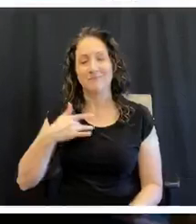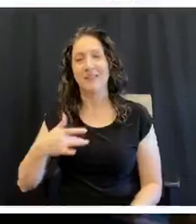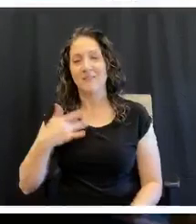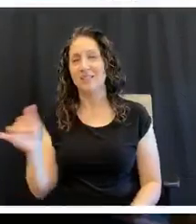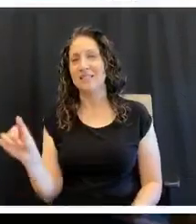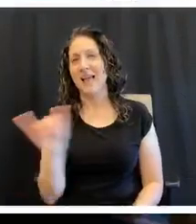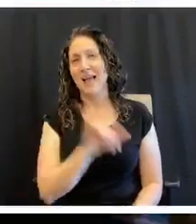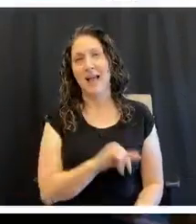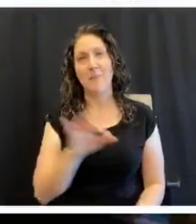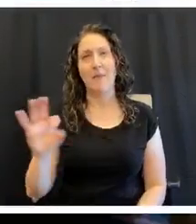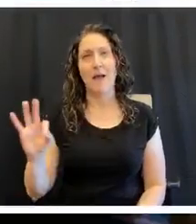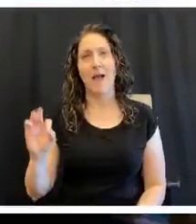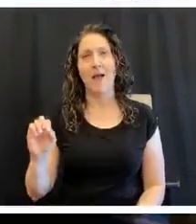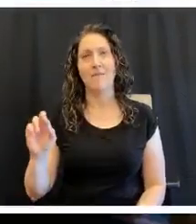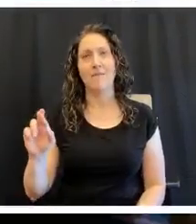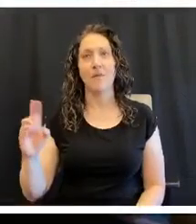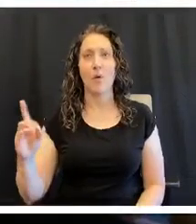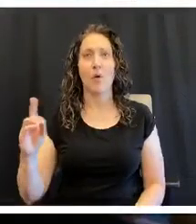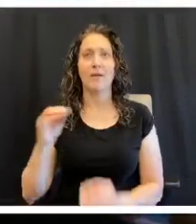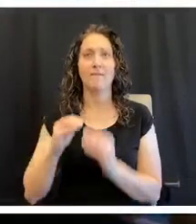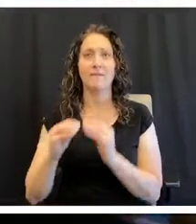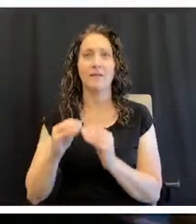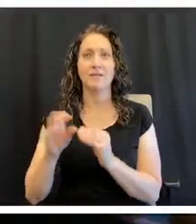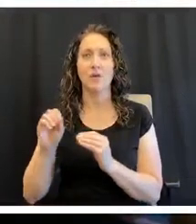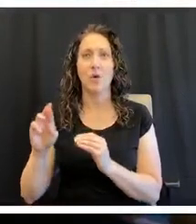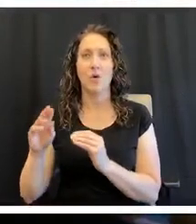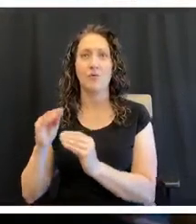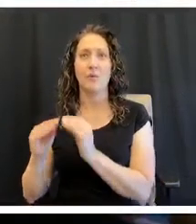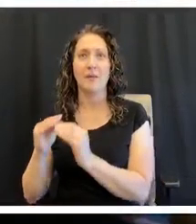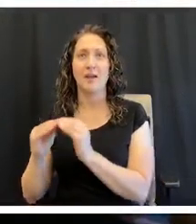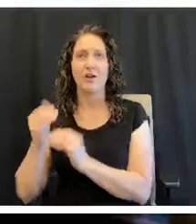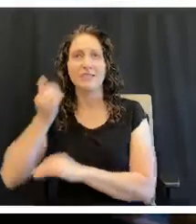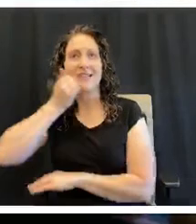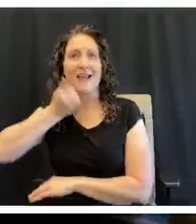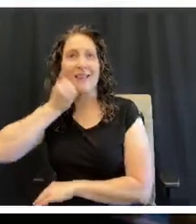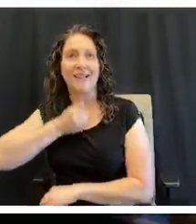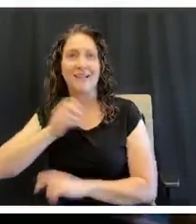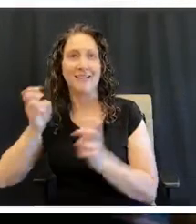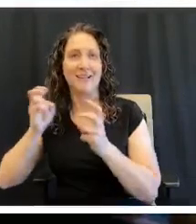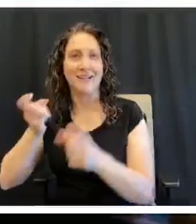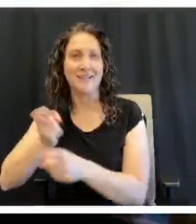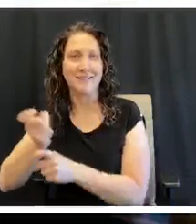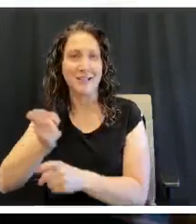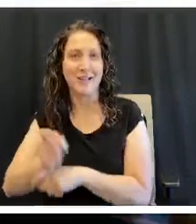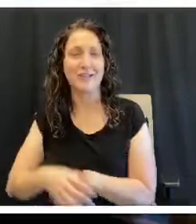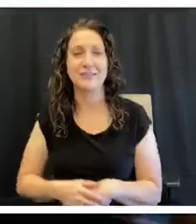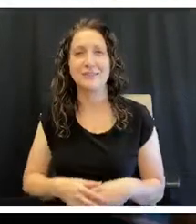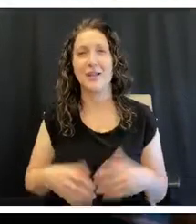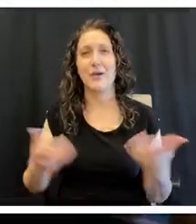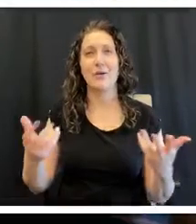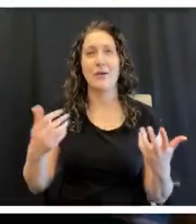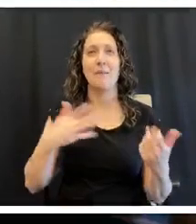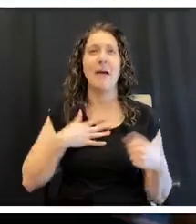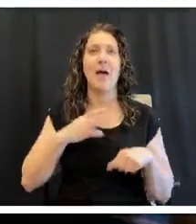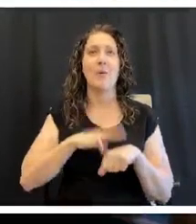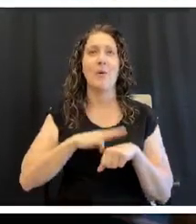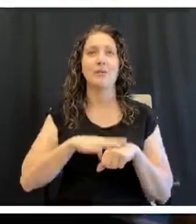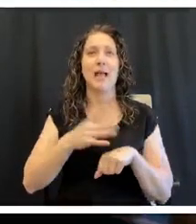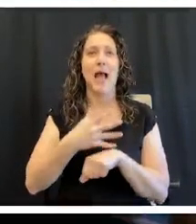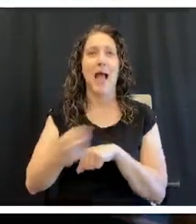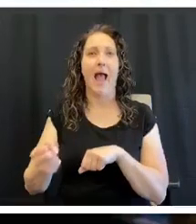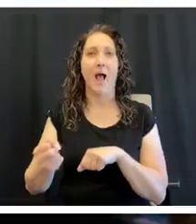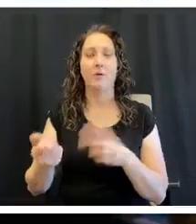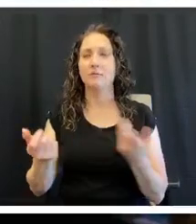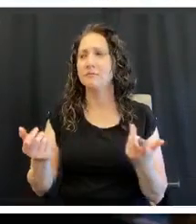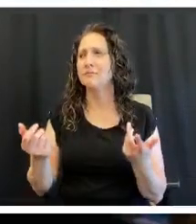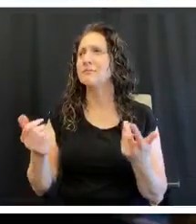My body parts are falling apart and they're not like they used to. They're under, they're out of warranty. And they don't have